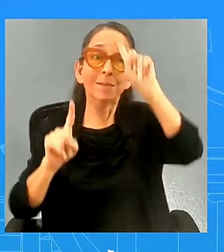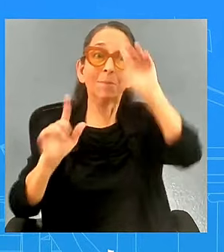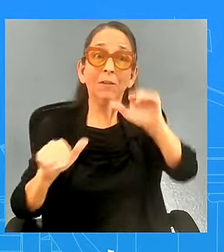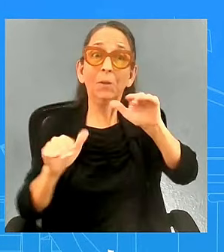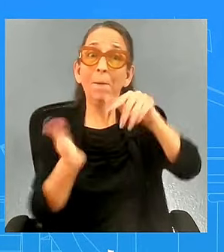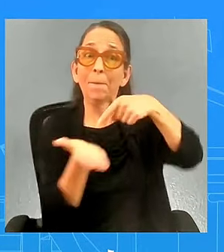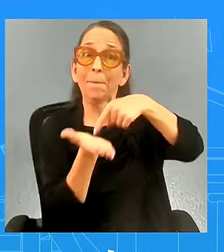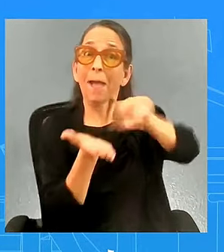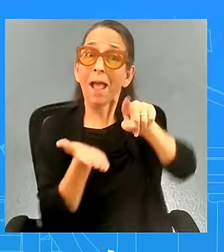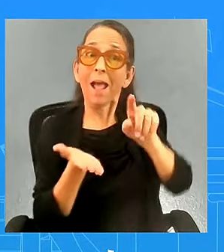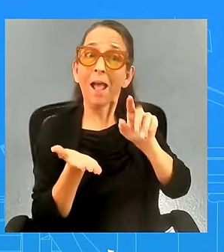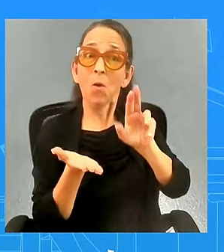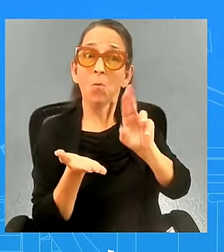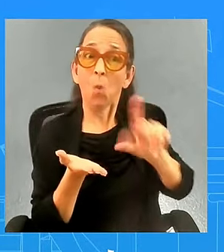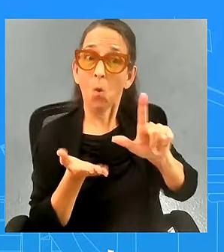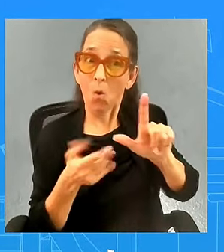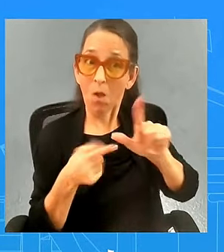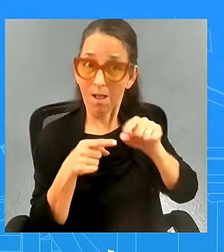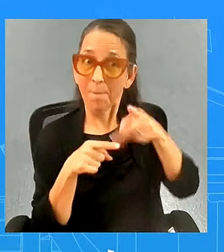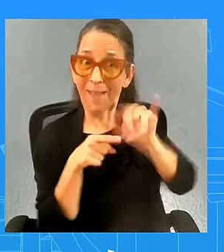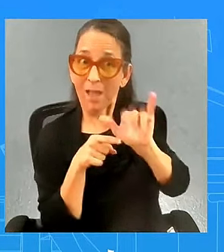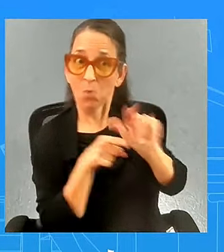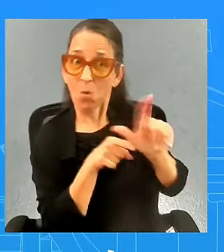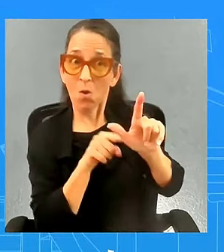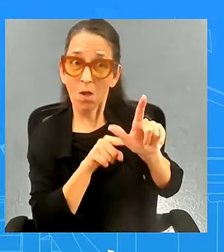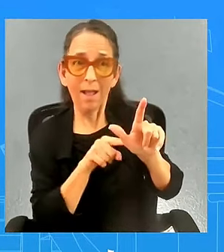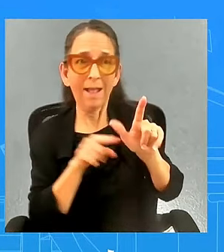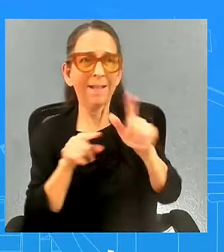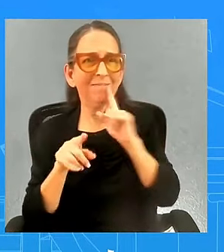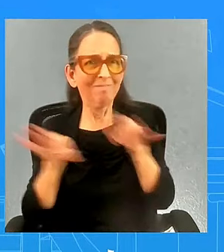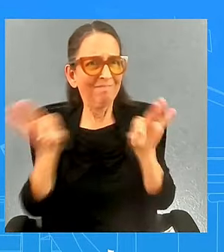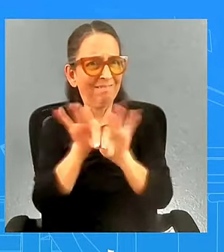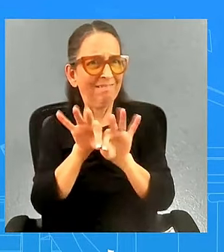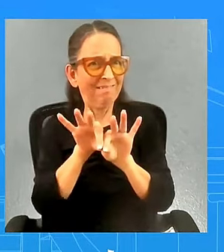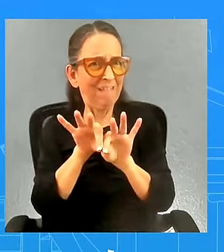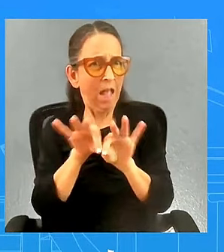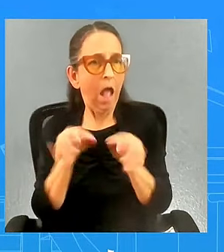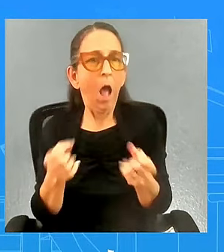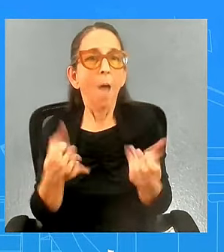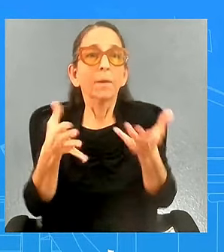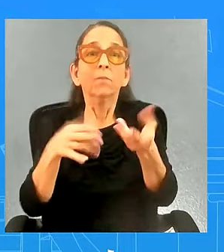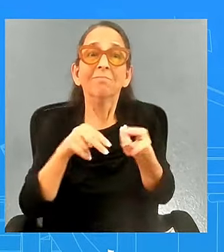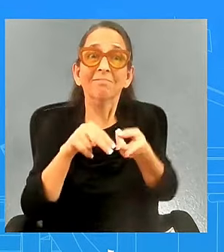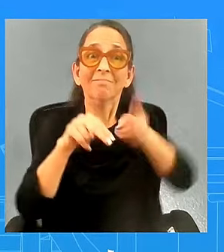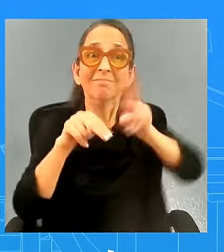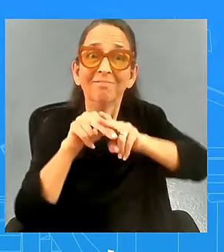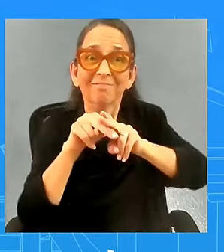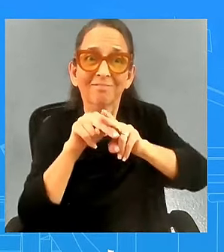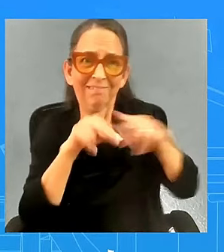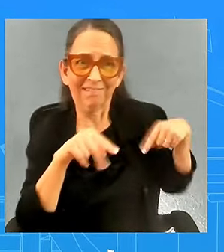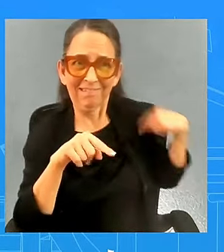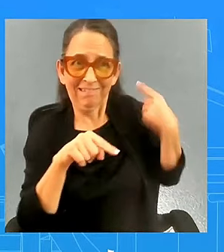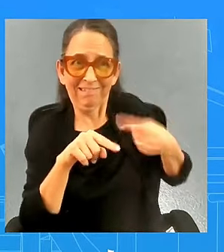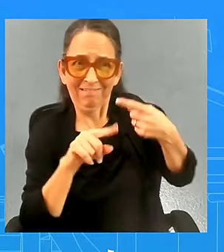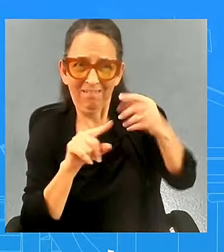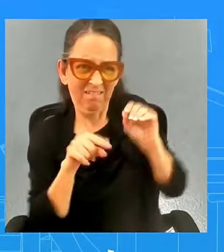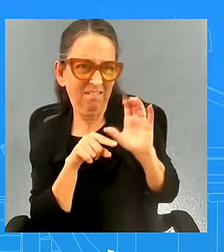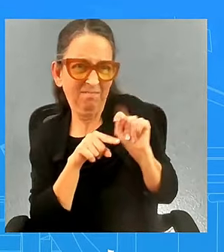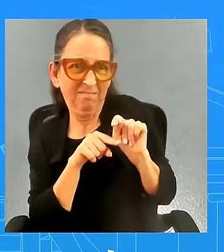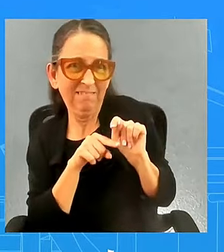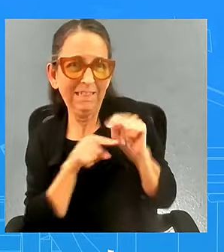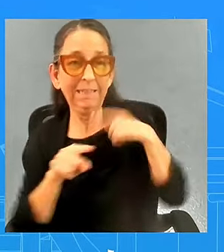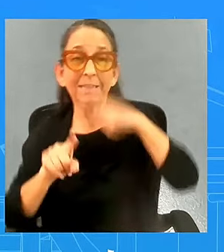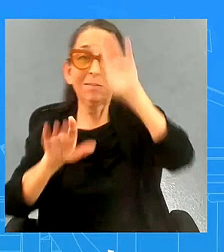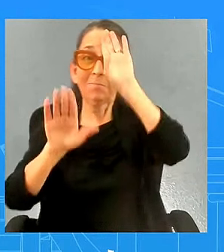payrolls and the key number there is how much payrolls went up in a given month in october uh we expect payrolls to be affected by the strikes